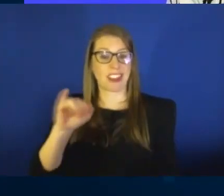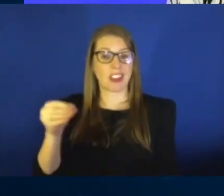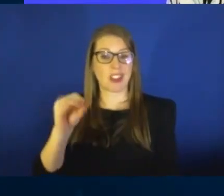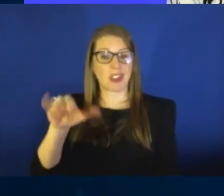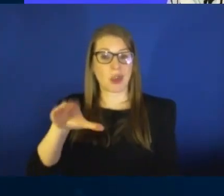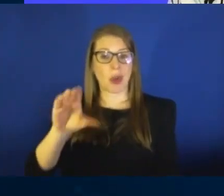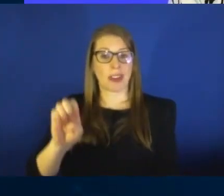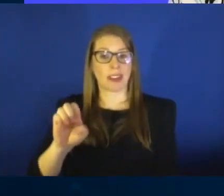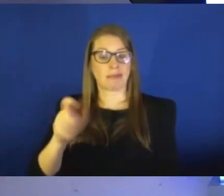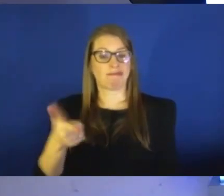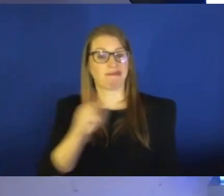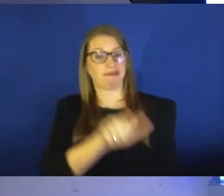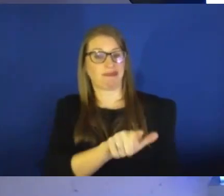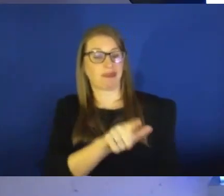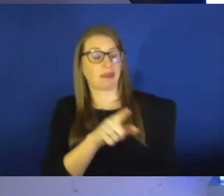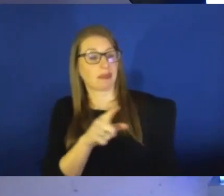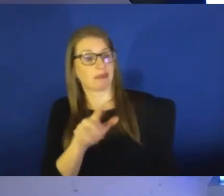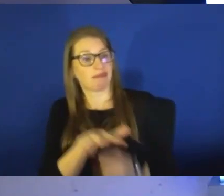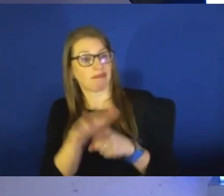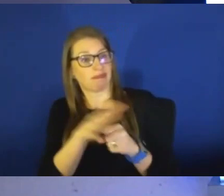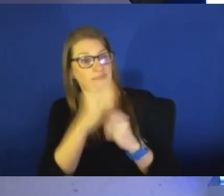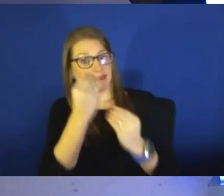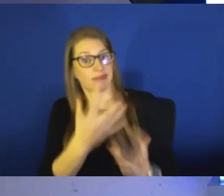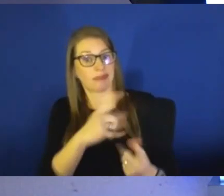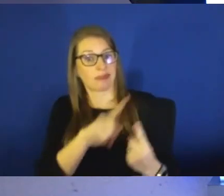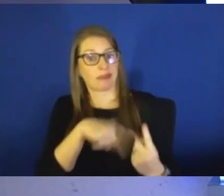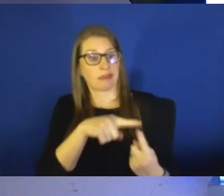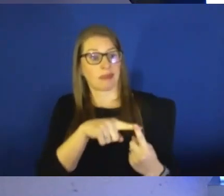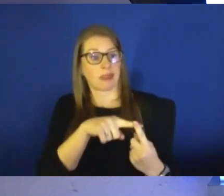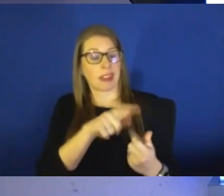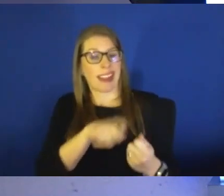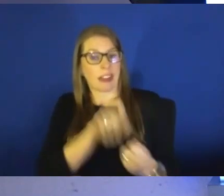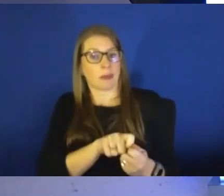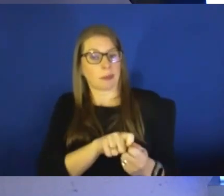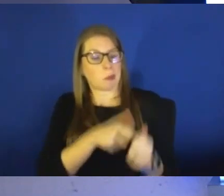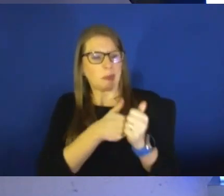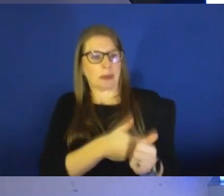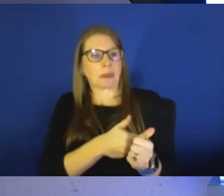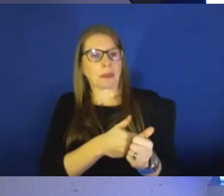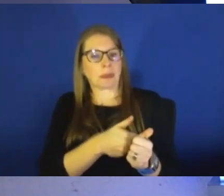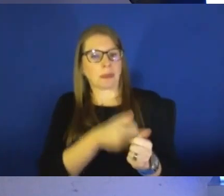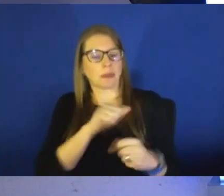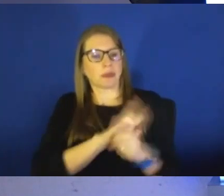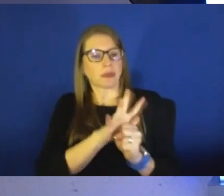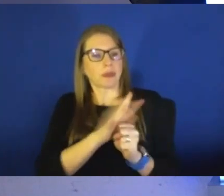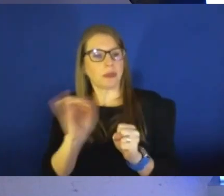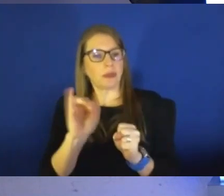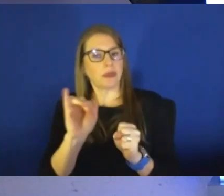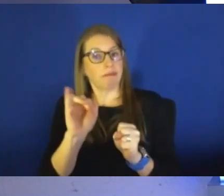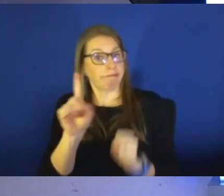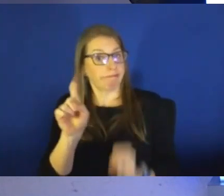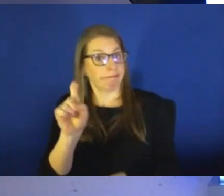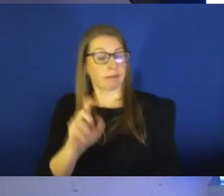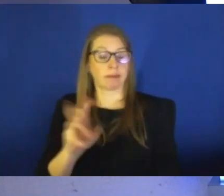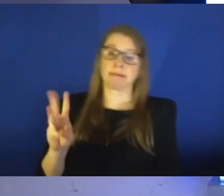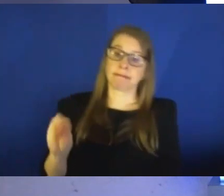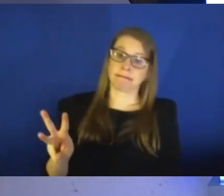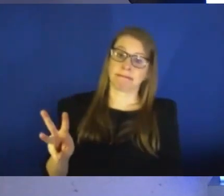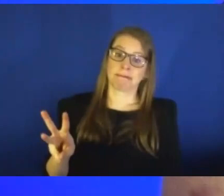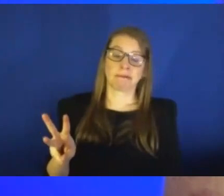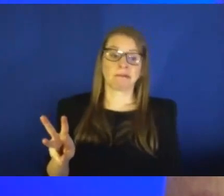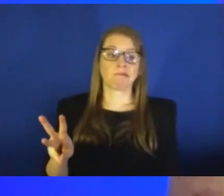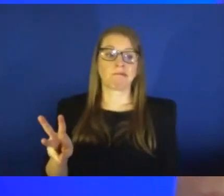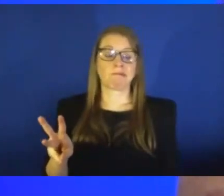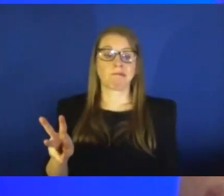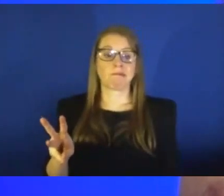Do you think there is sufficient information now to accurately track COVID infections? Wow. Well, we know that we've been